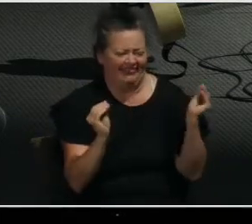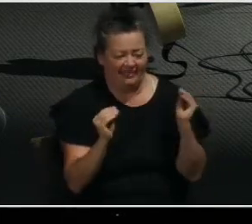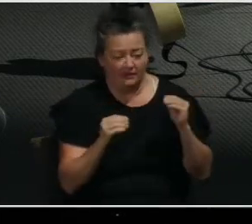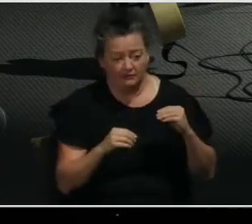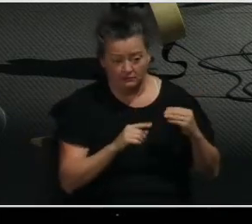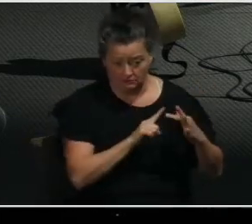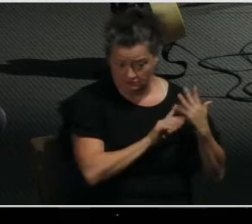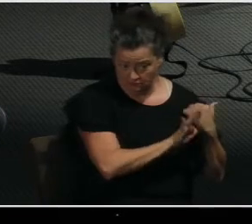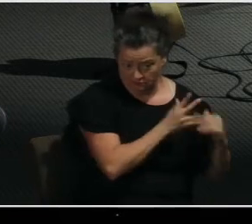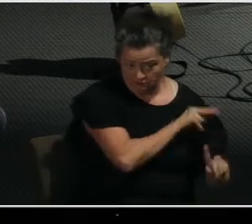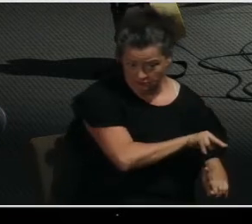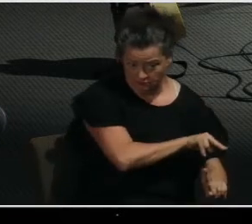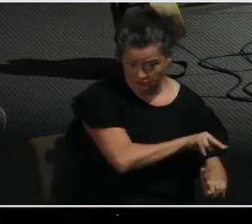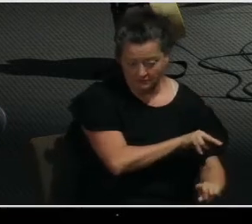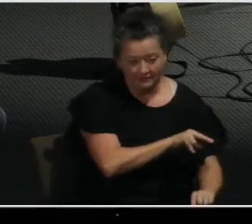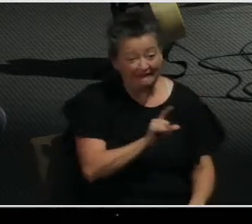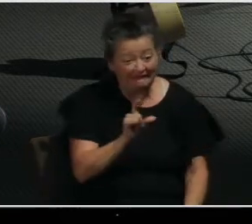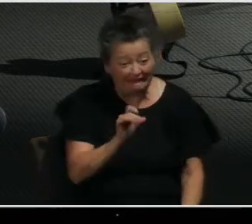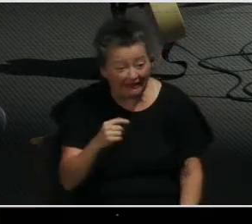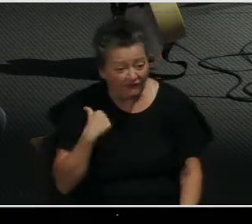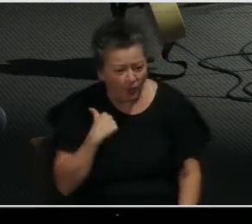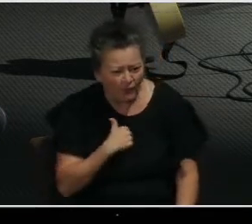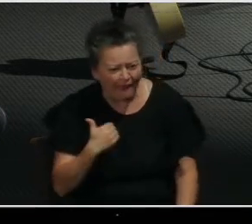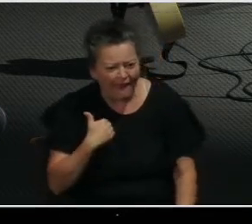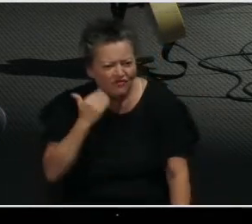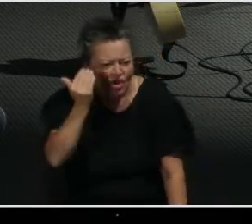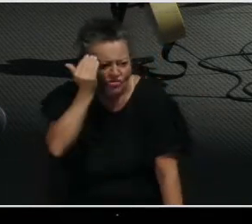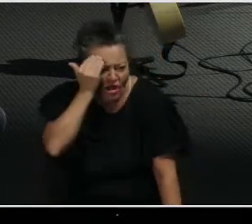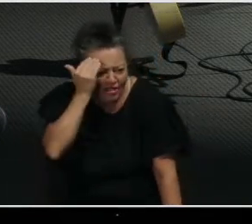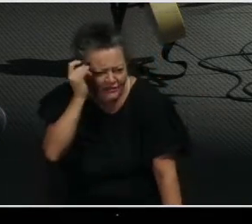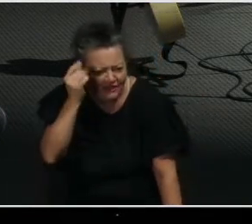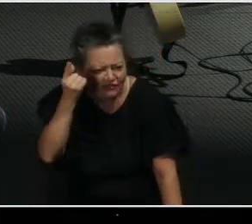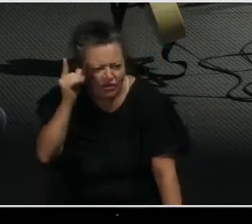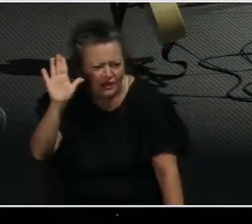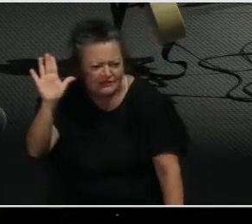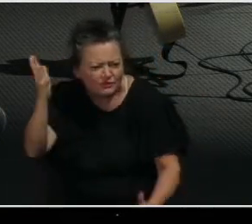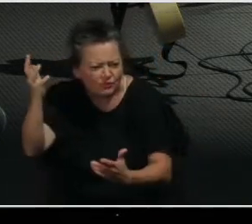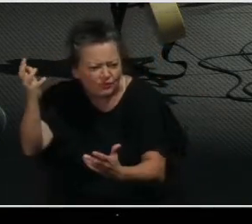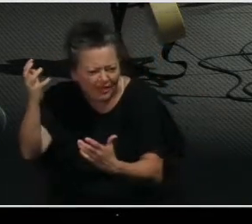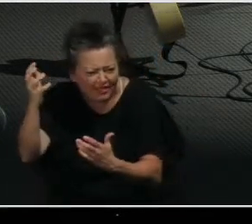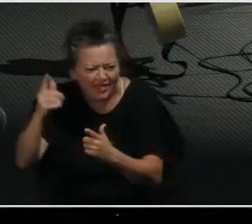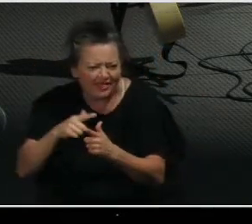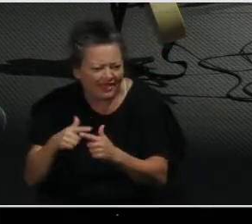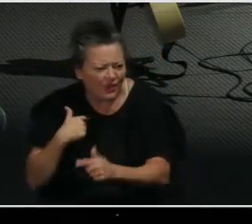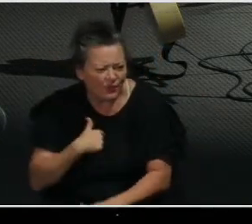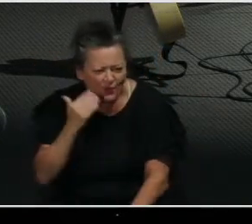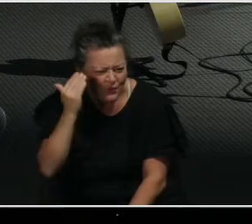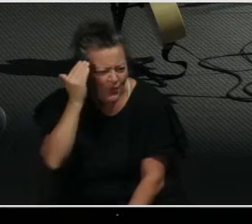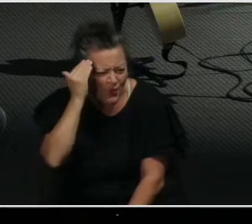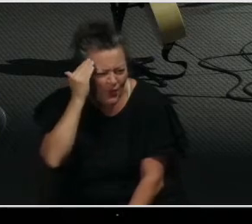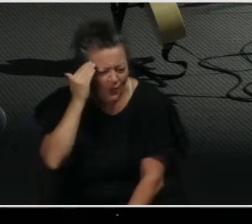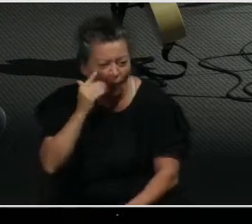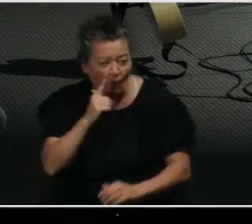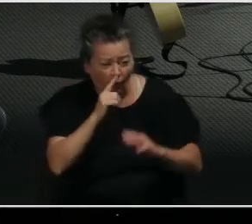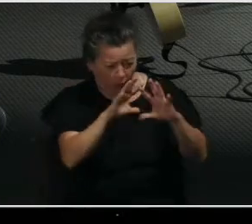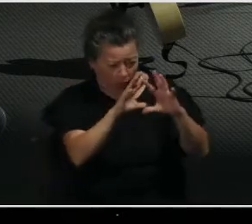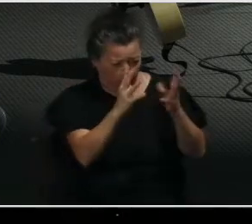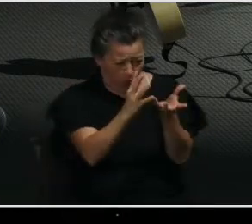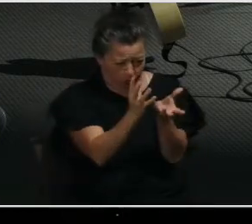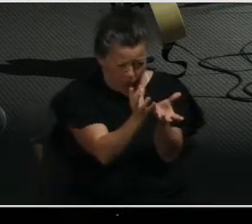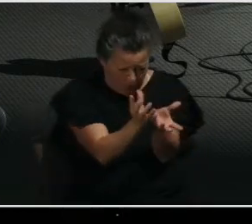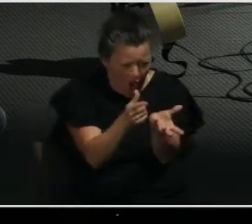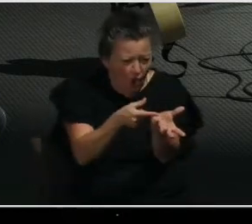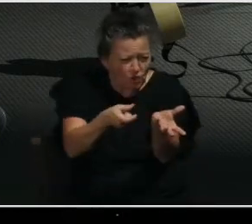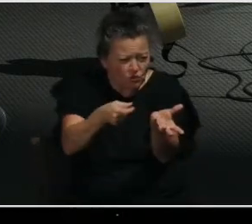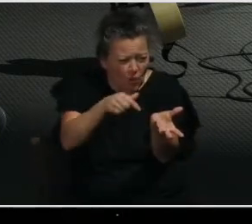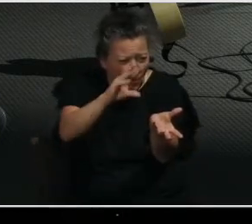the knowledge of God's will with all spiritual wisdom and understanding will answer, the Lord God is sovereignly